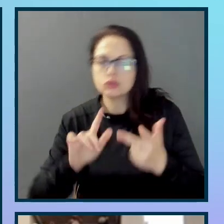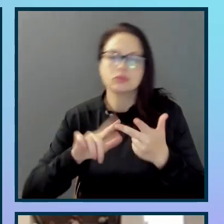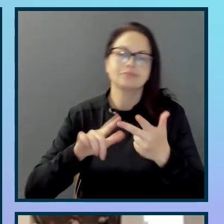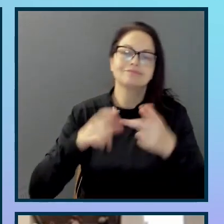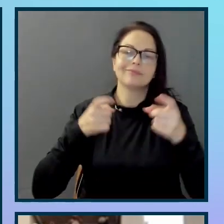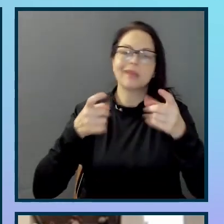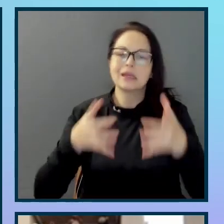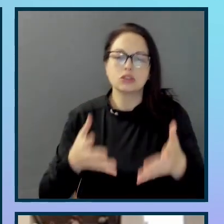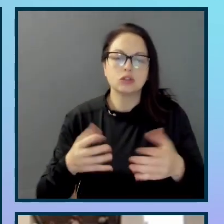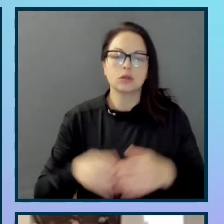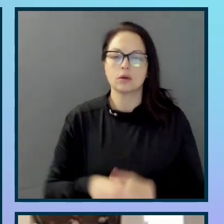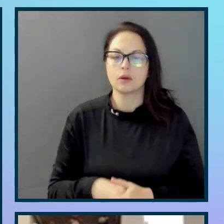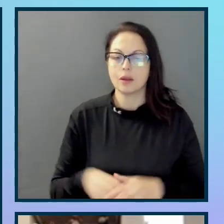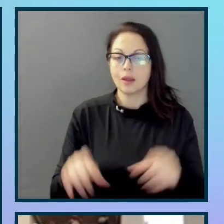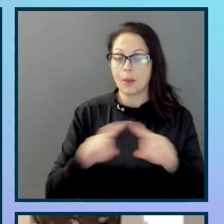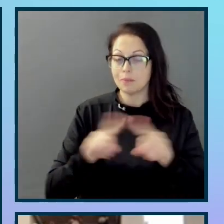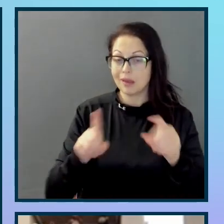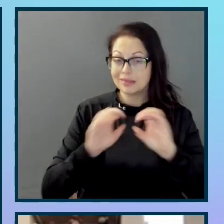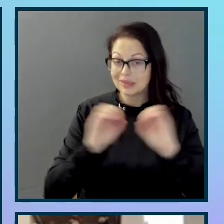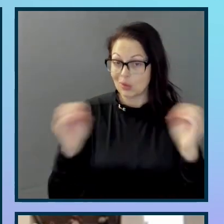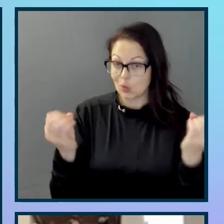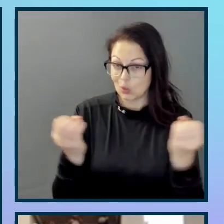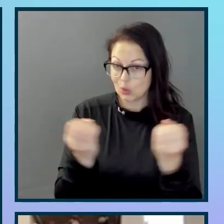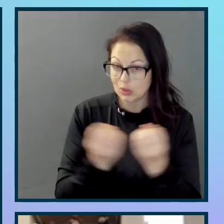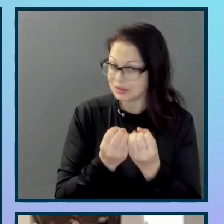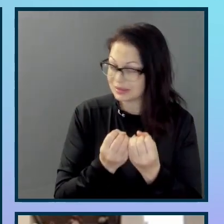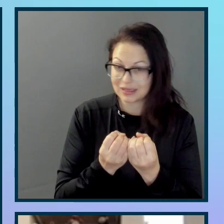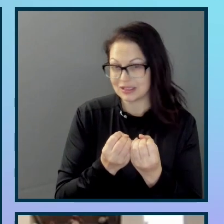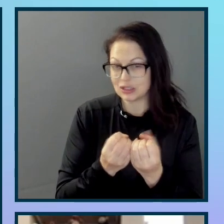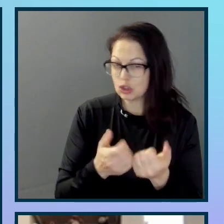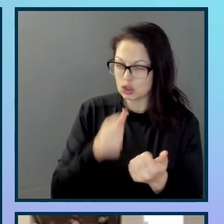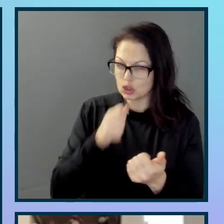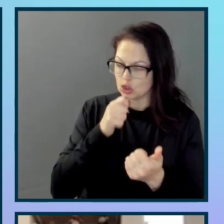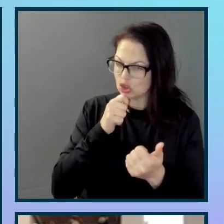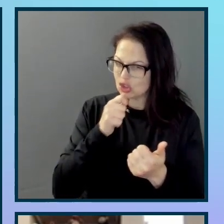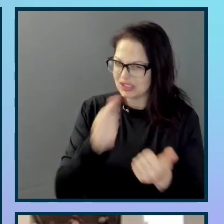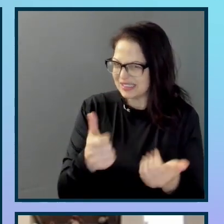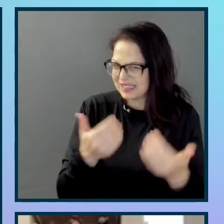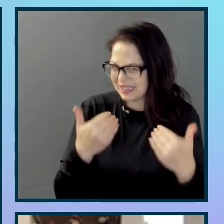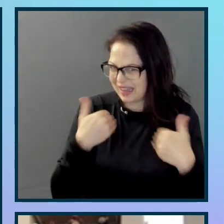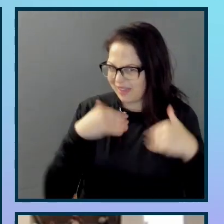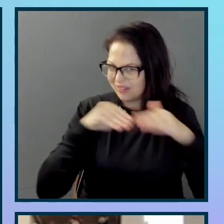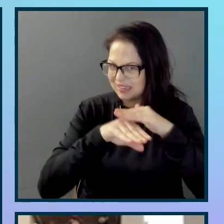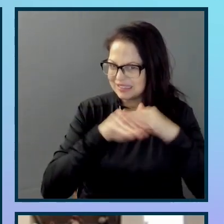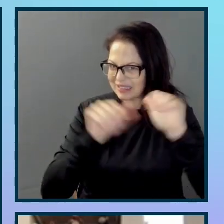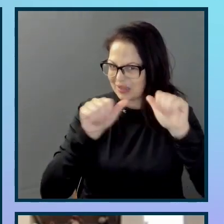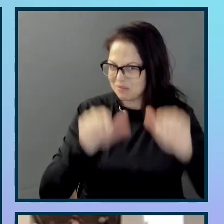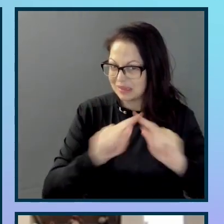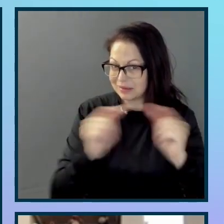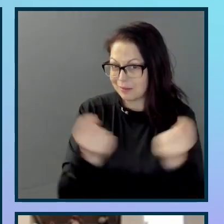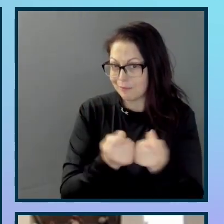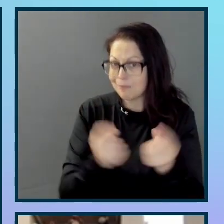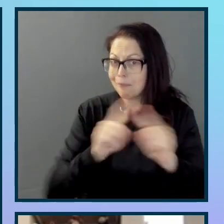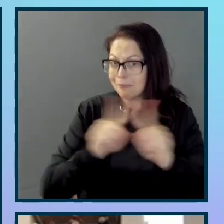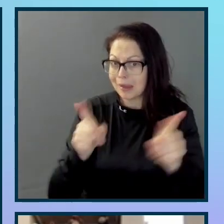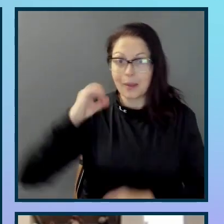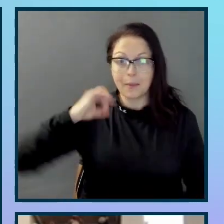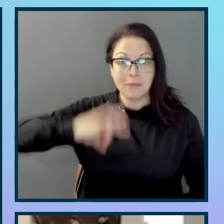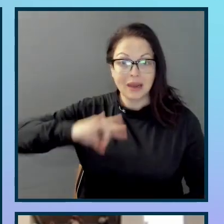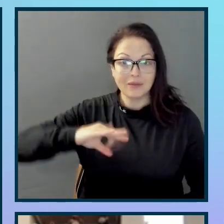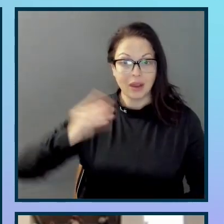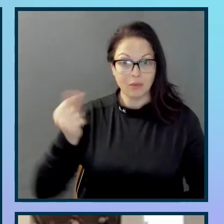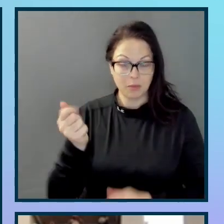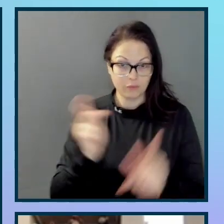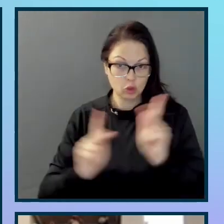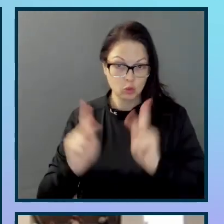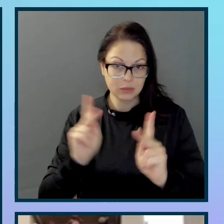probably doesn't warrant a dedicated accessibility team, but could always, of course, benefit from a few people with particular knowledge.